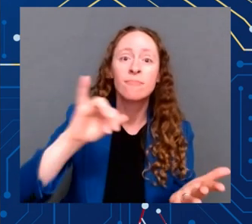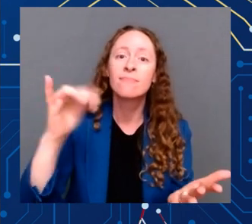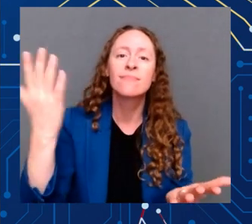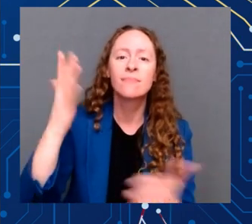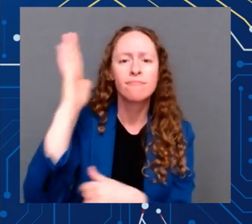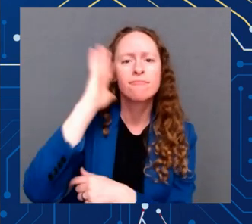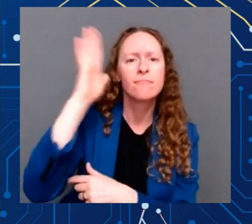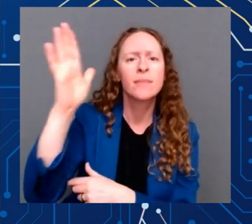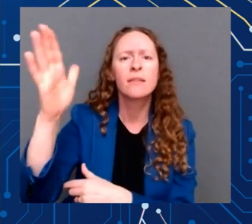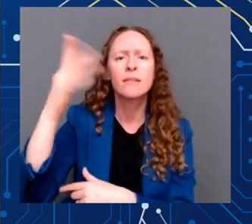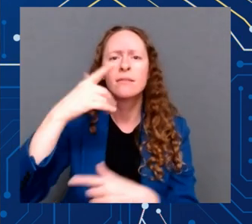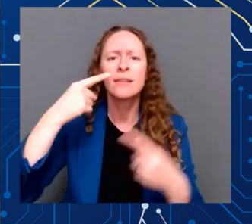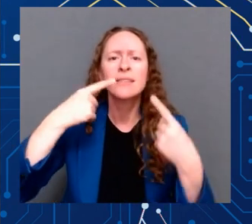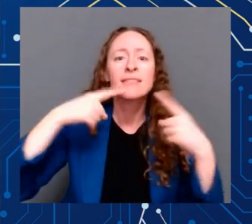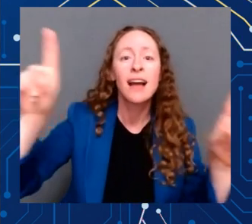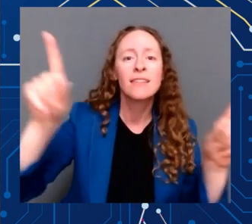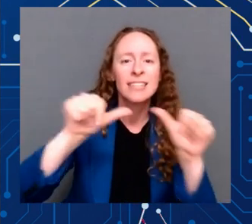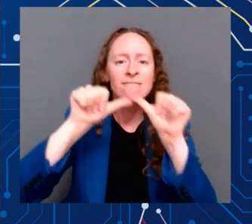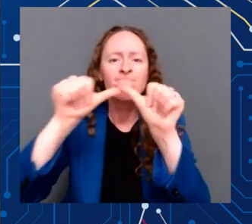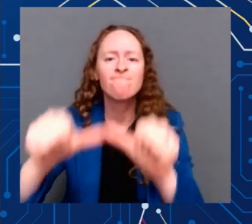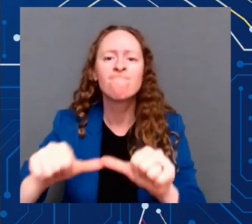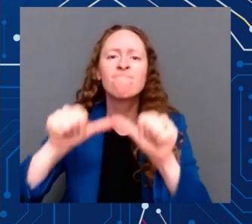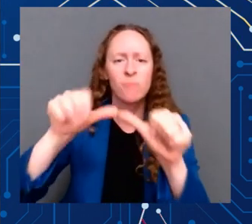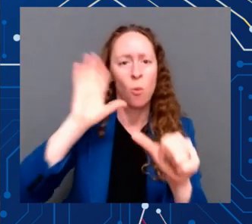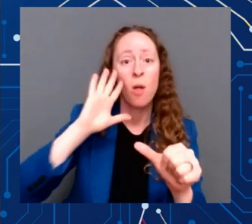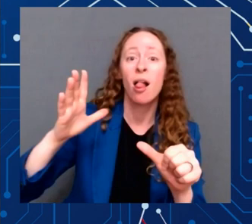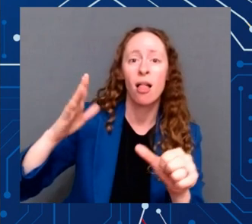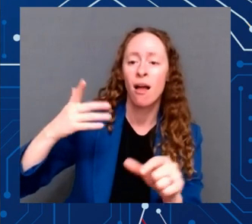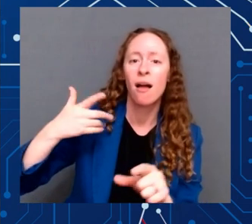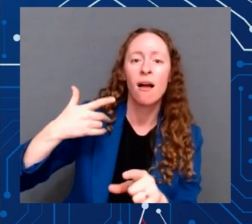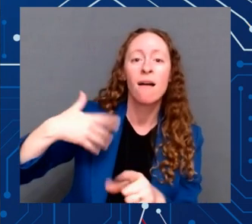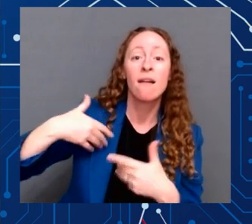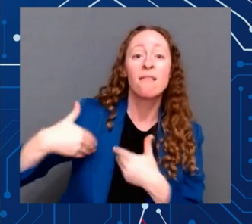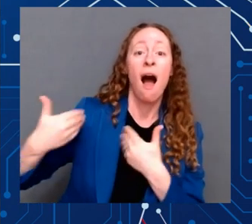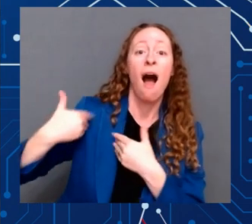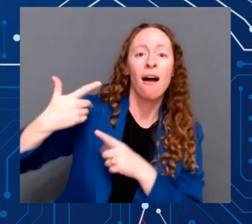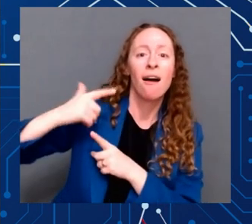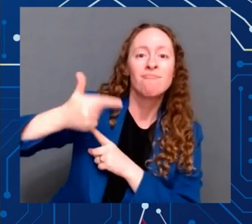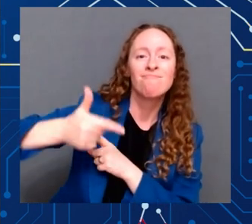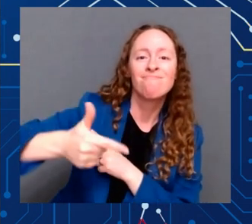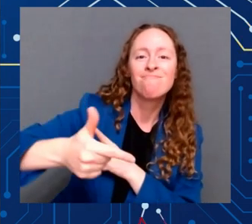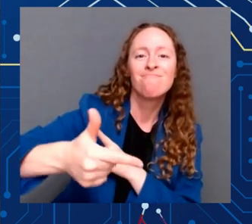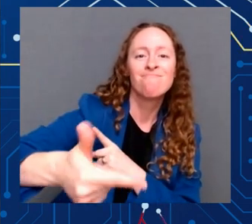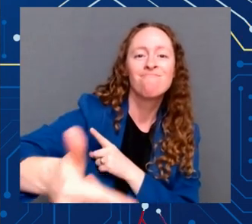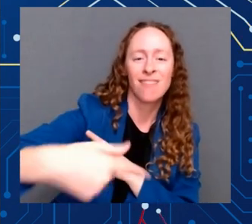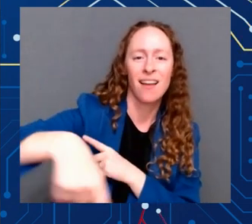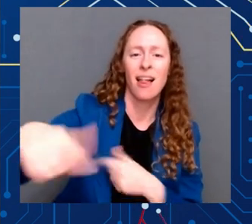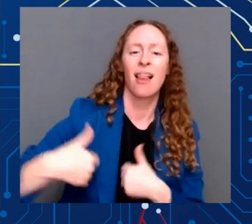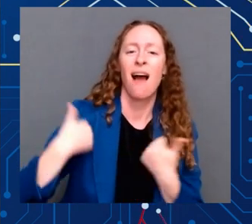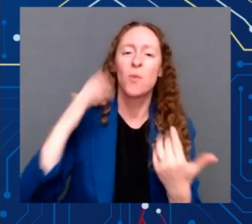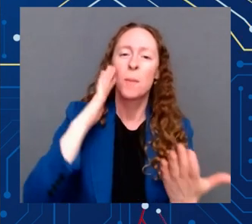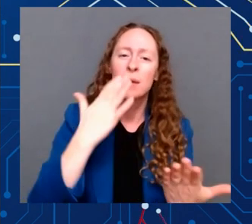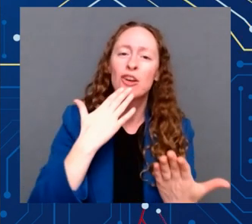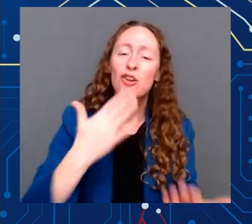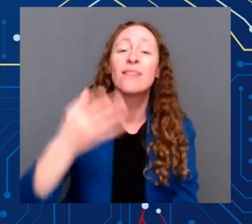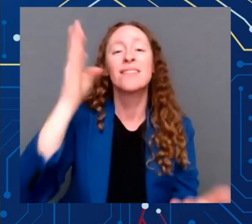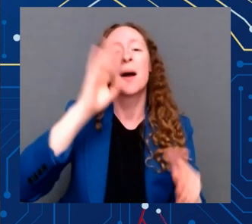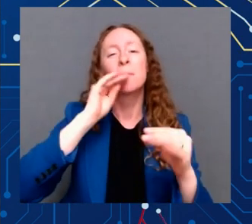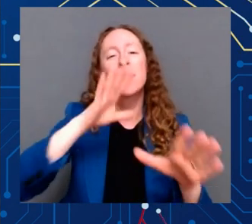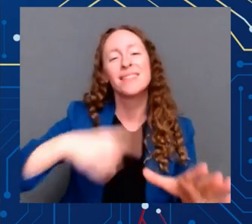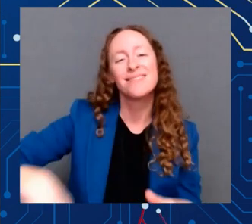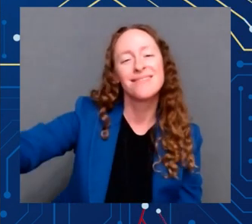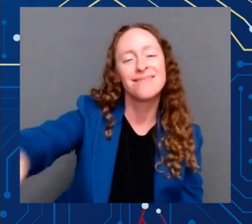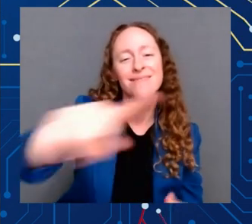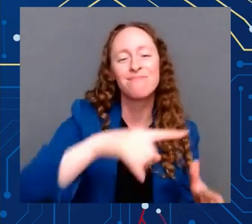And thank you all. God bless America. He truly has done so with the leadership that has made all this